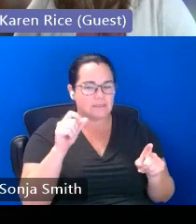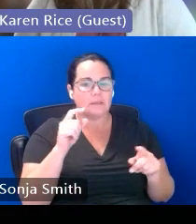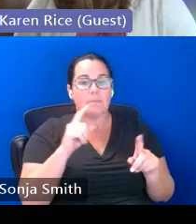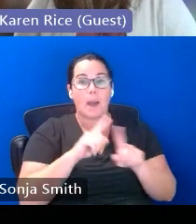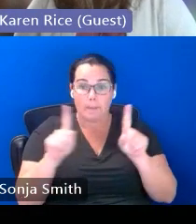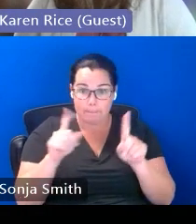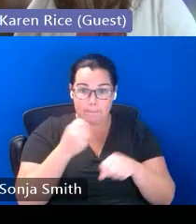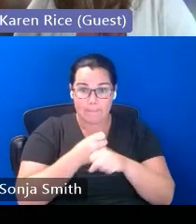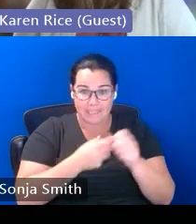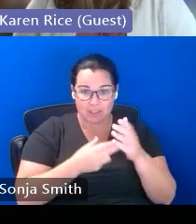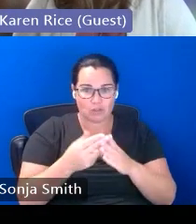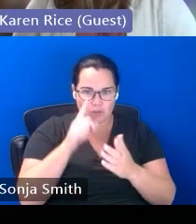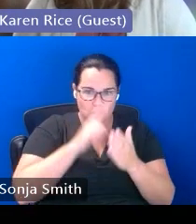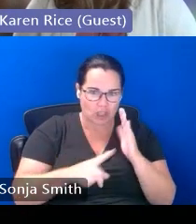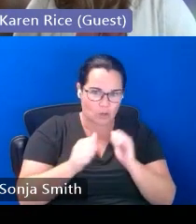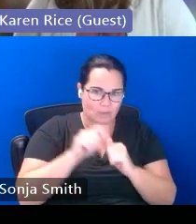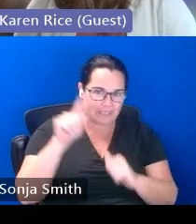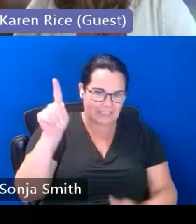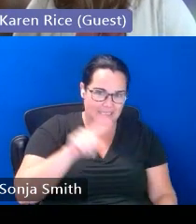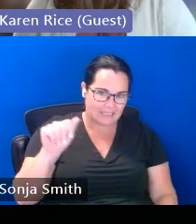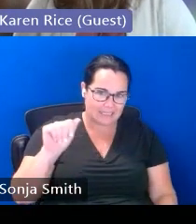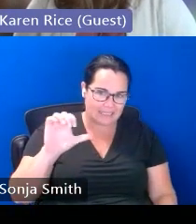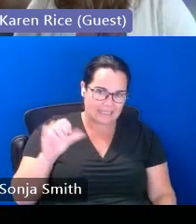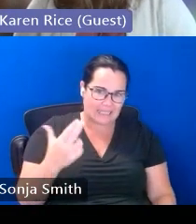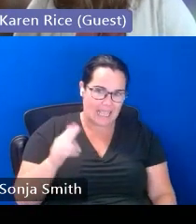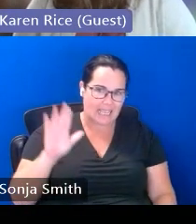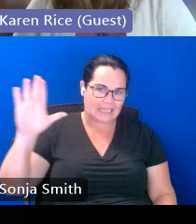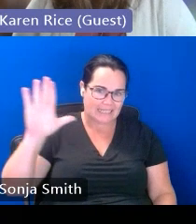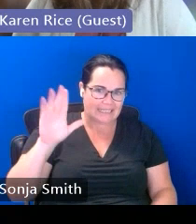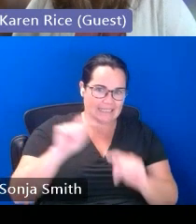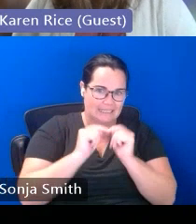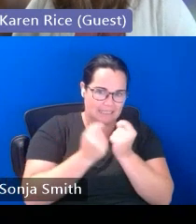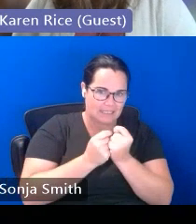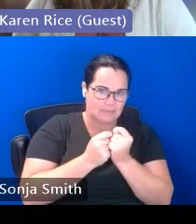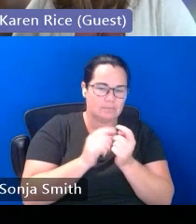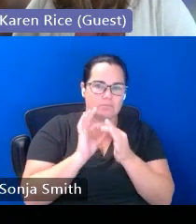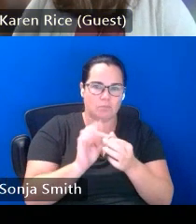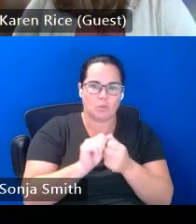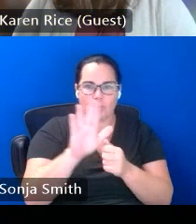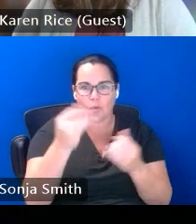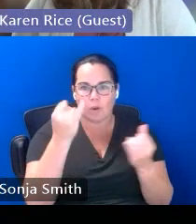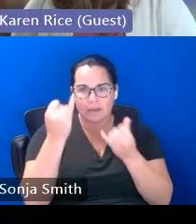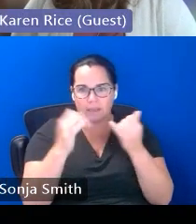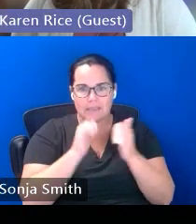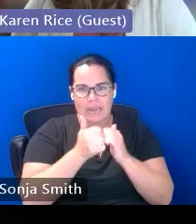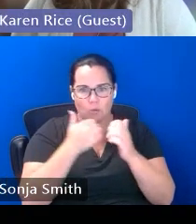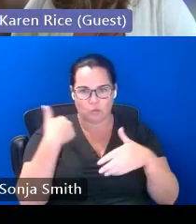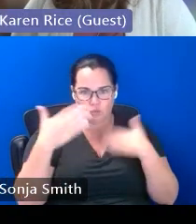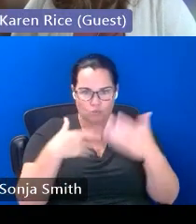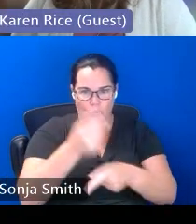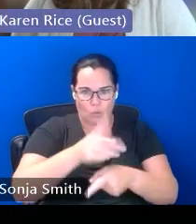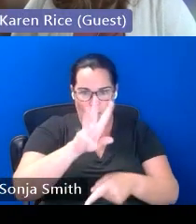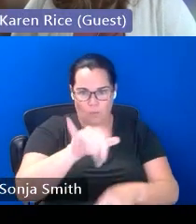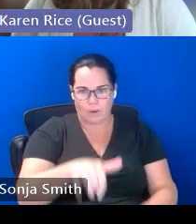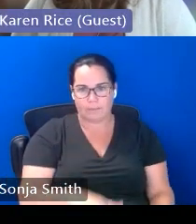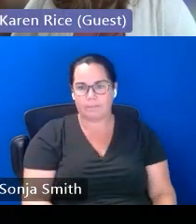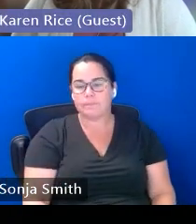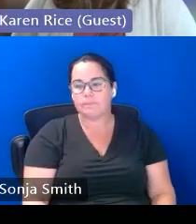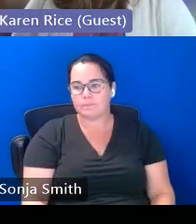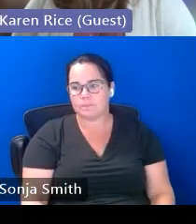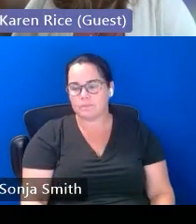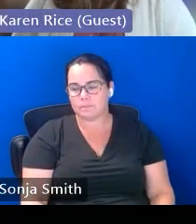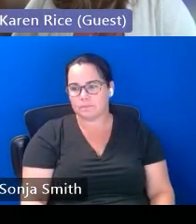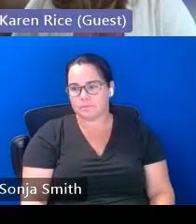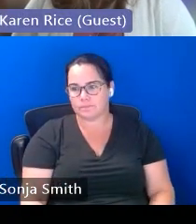you're checking with zach and his team um with your ideas and moving forward on those so um i'm going to